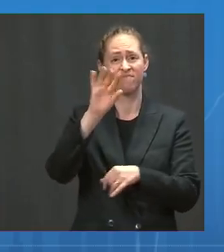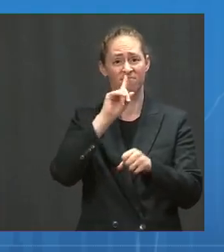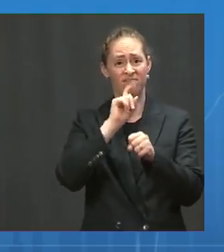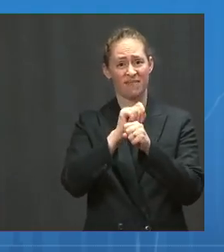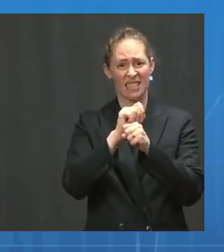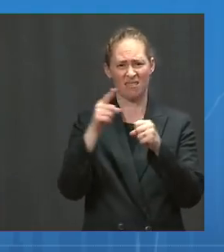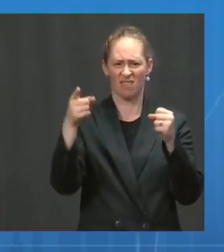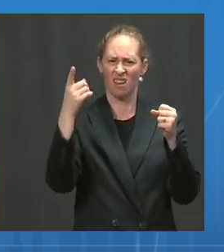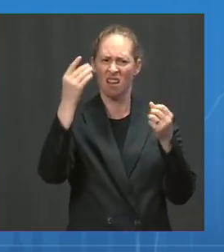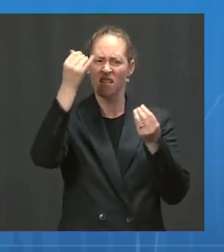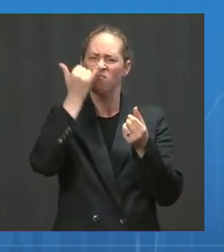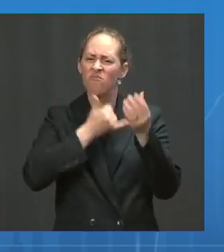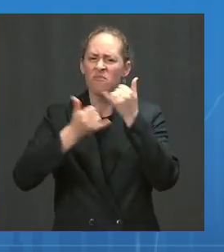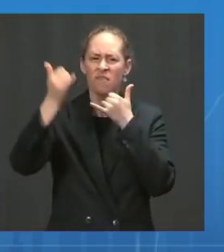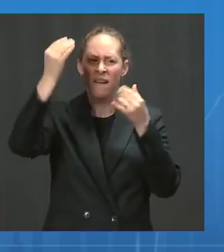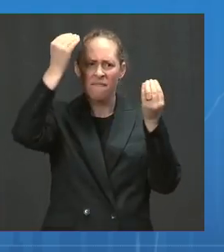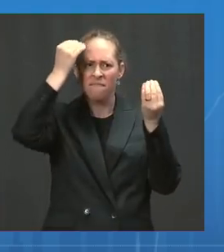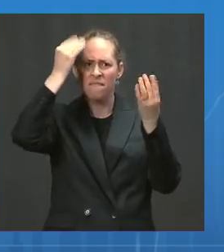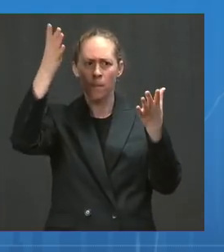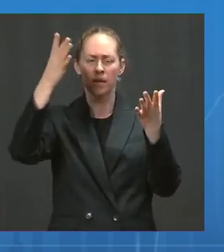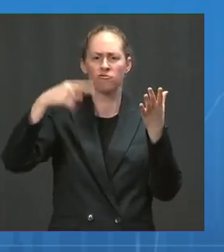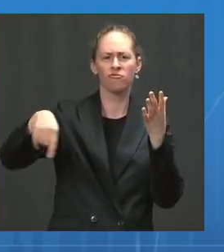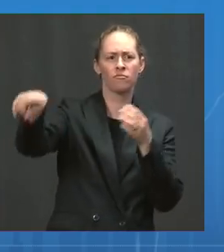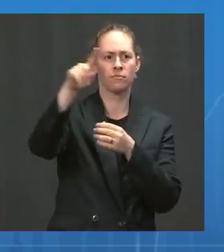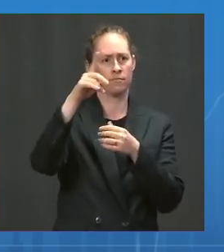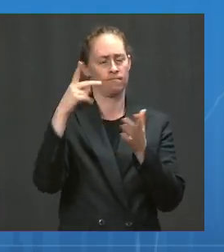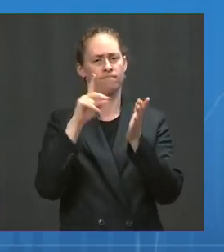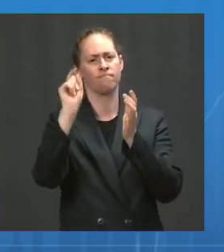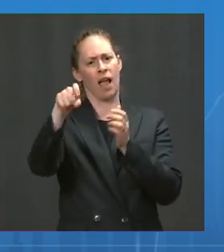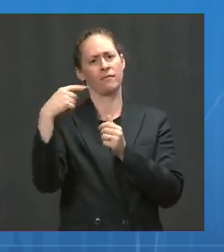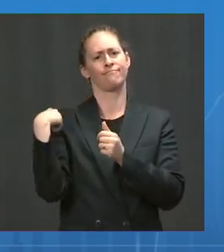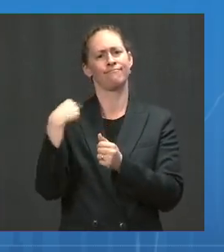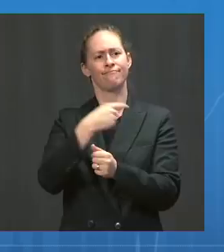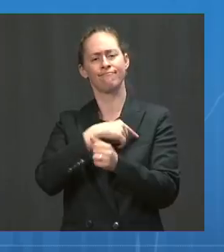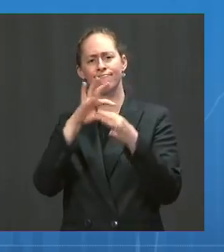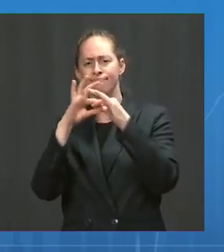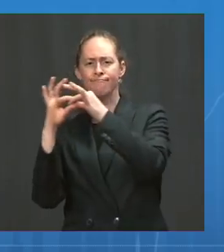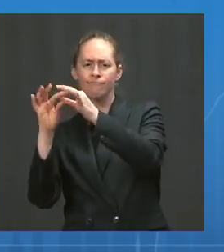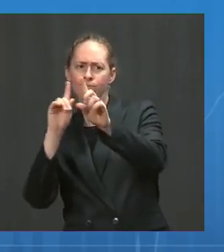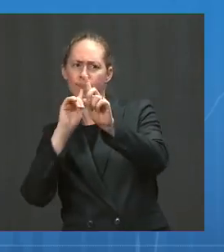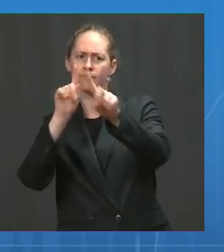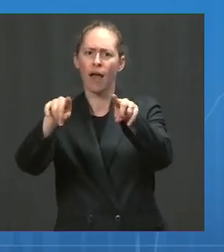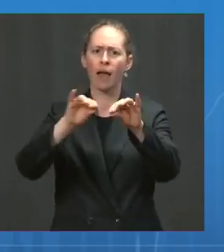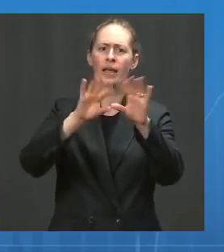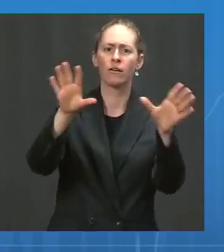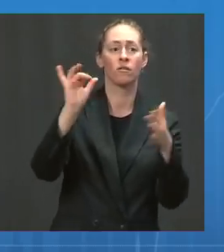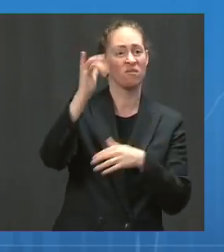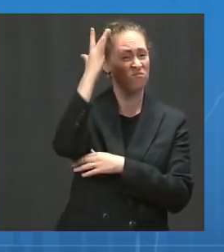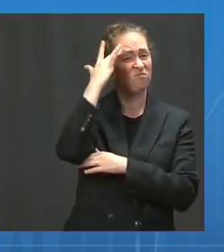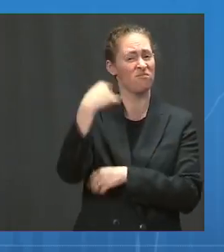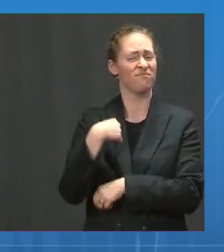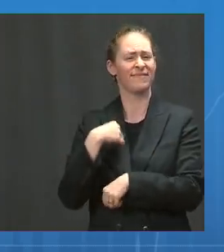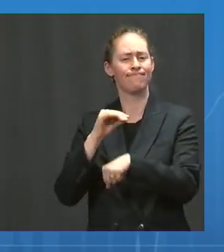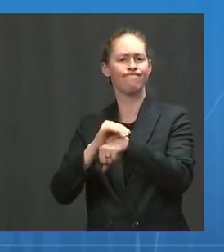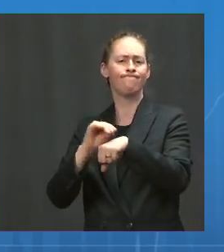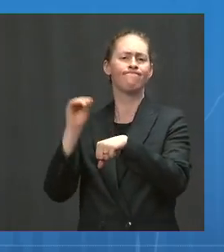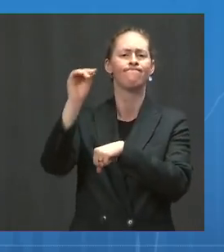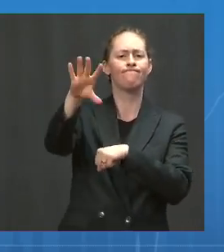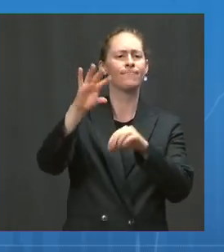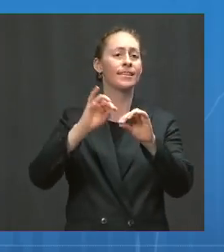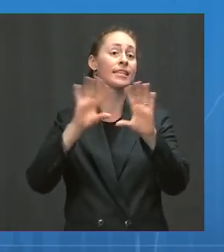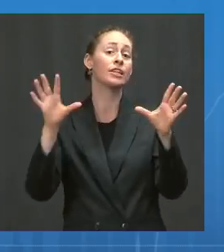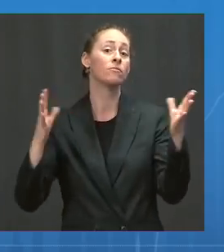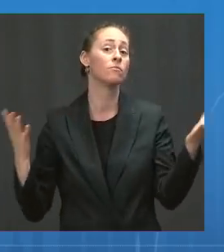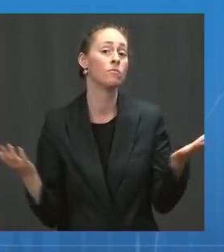all-of-society response. And that's why the advisory has recommendations for everyone. First, we include recommendations for individuals and